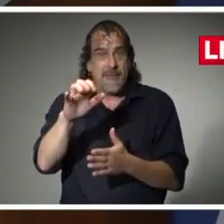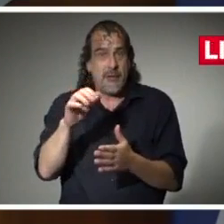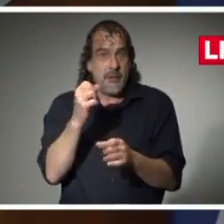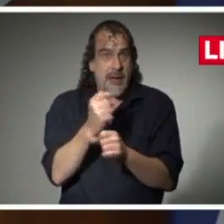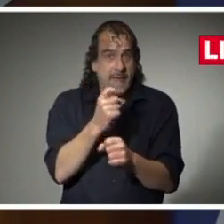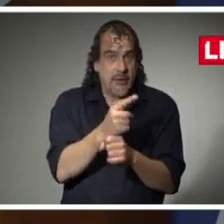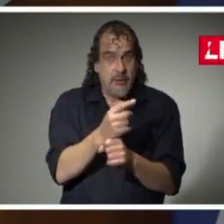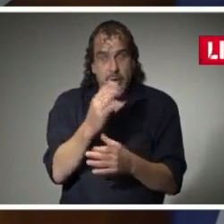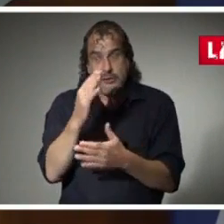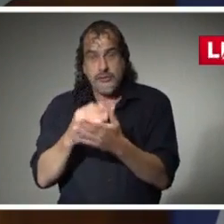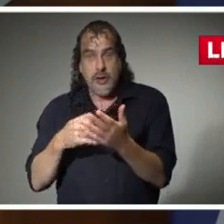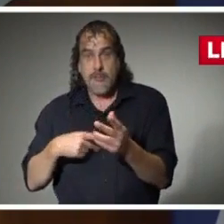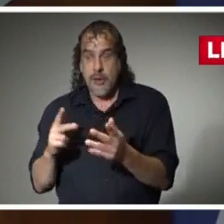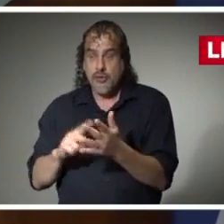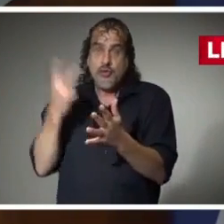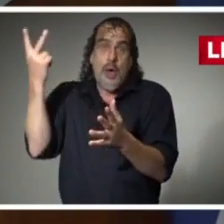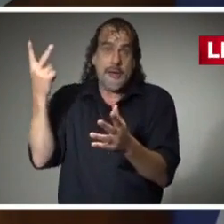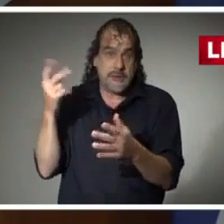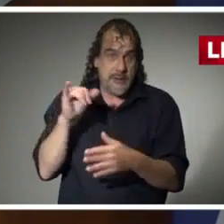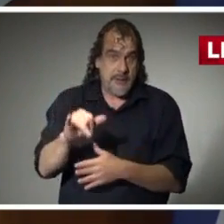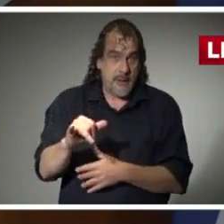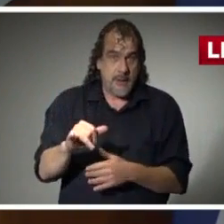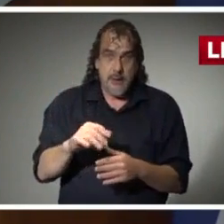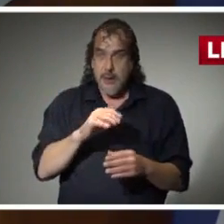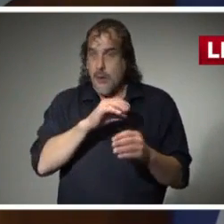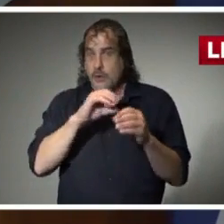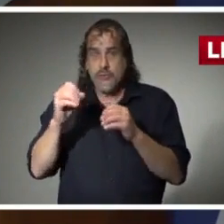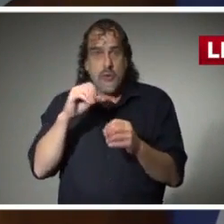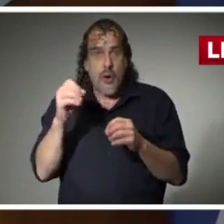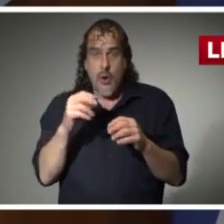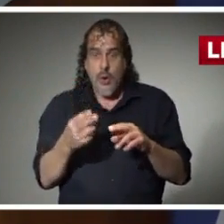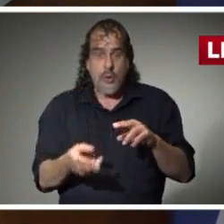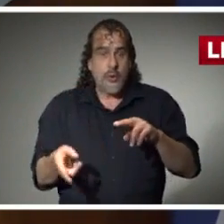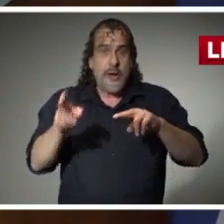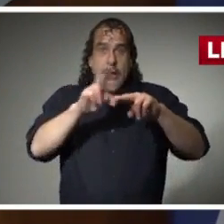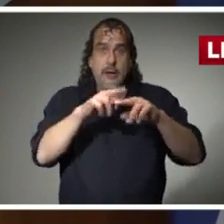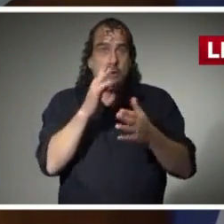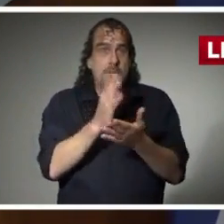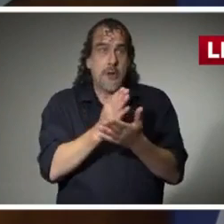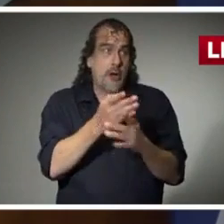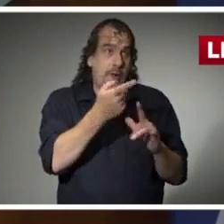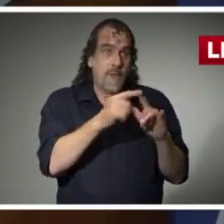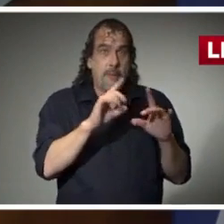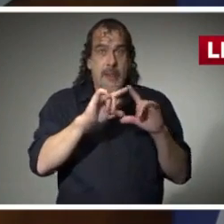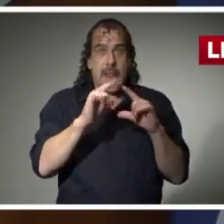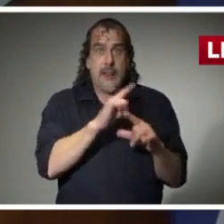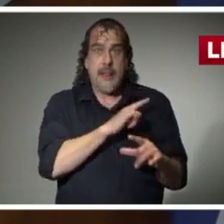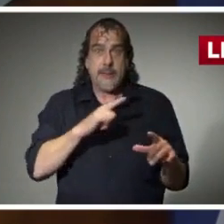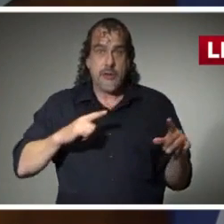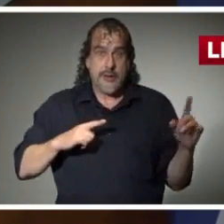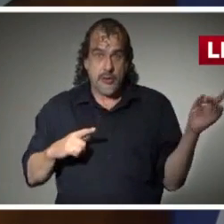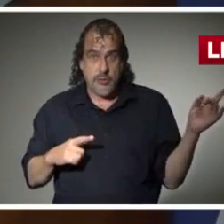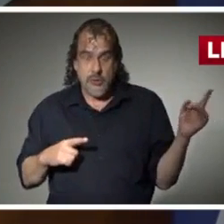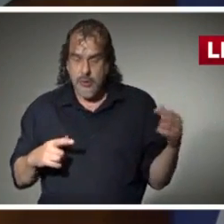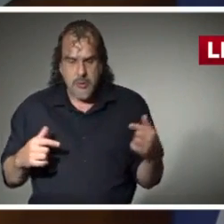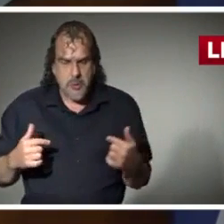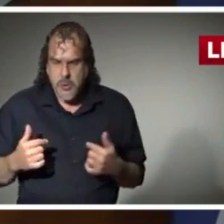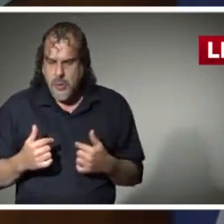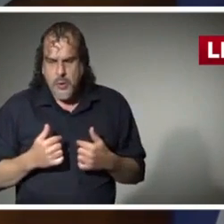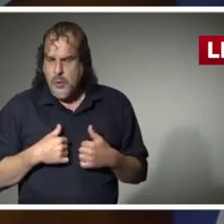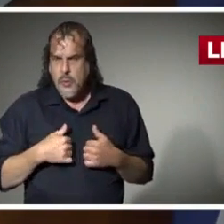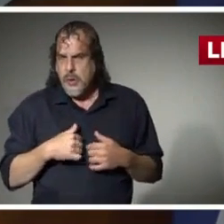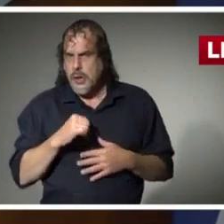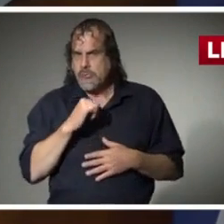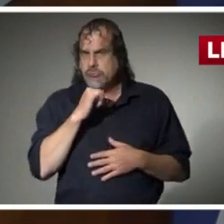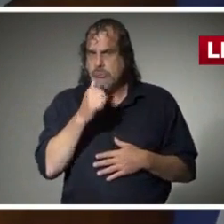that. All without a budget increase from the legislature. We are not and